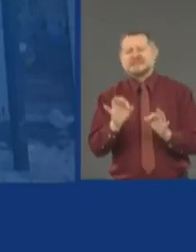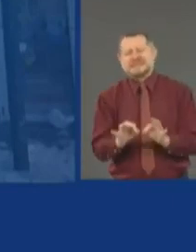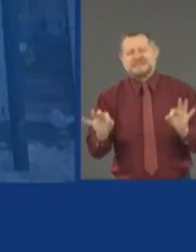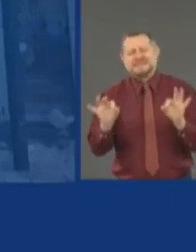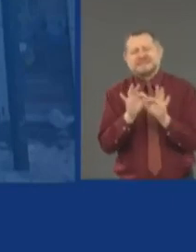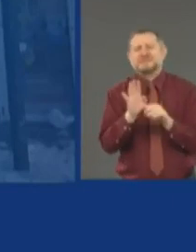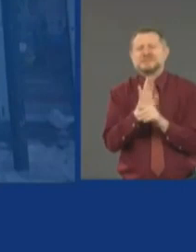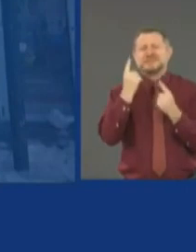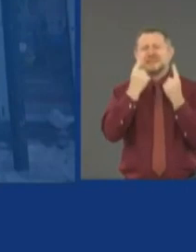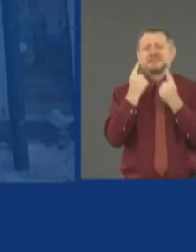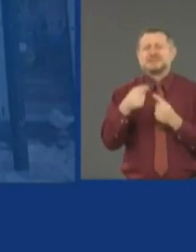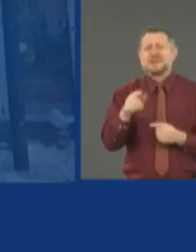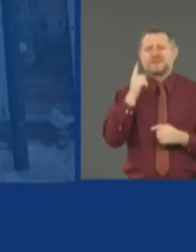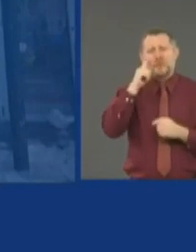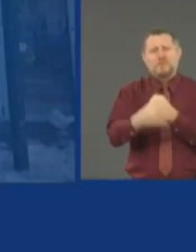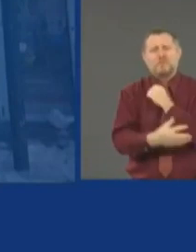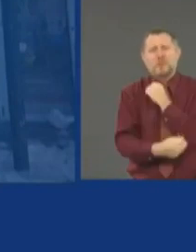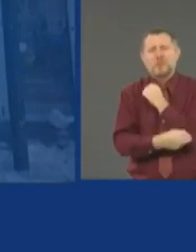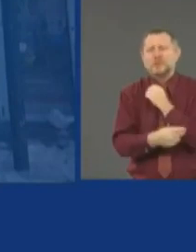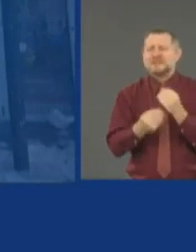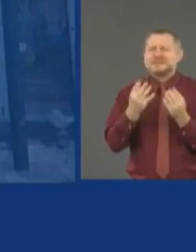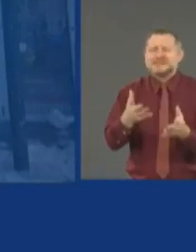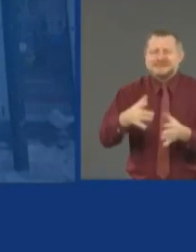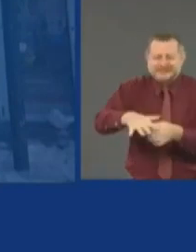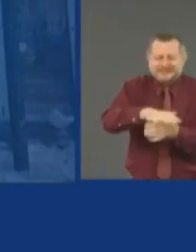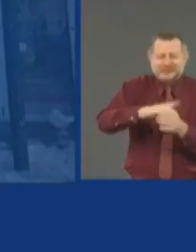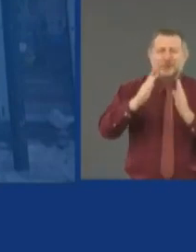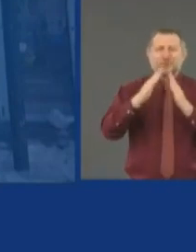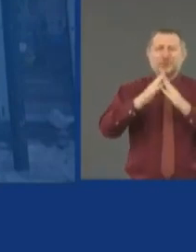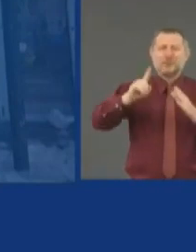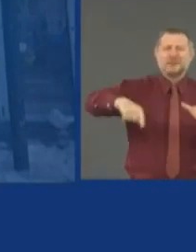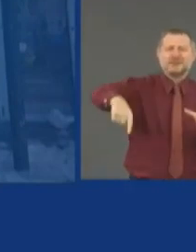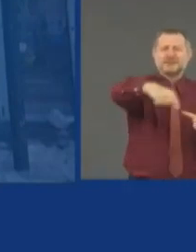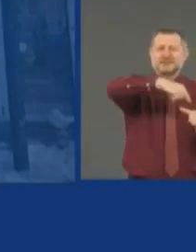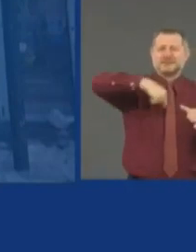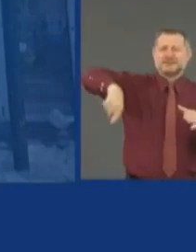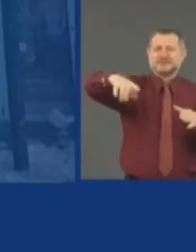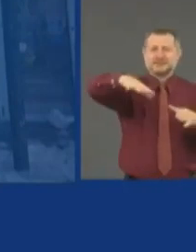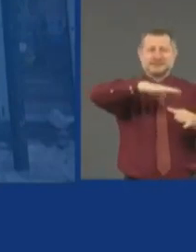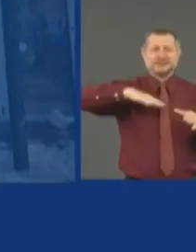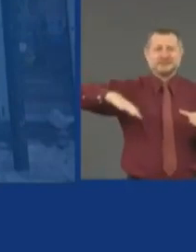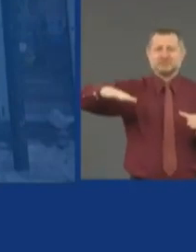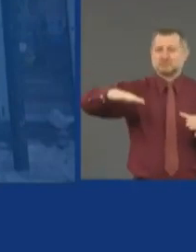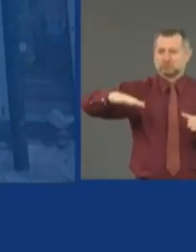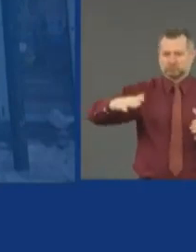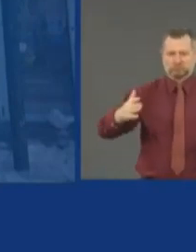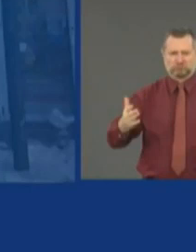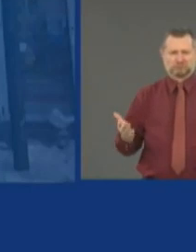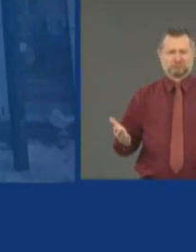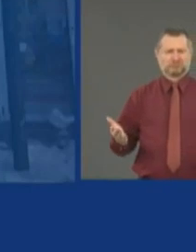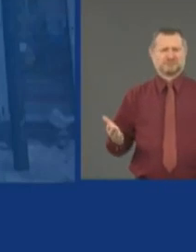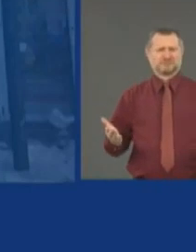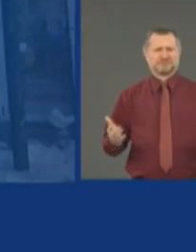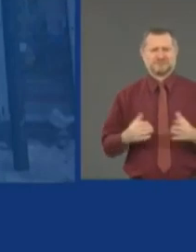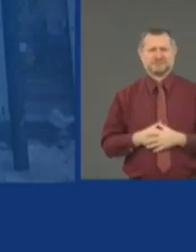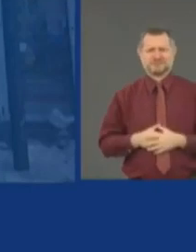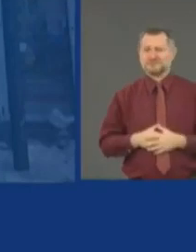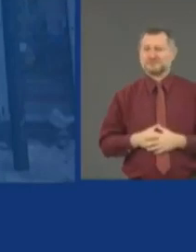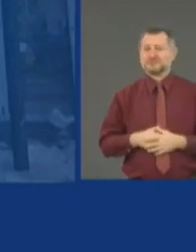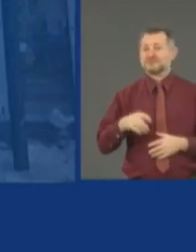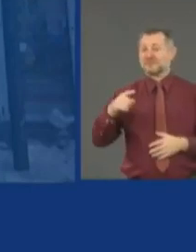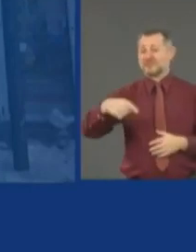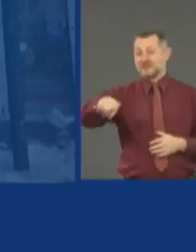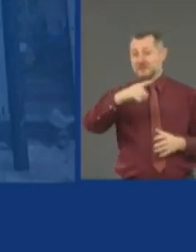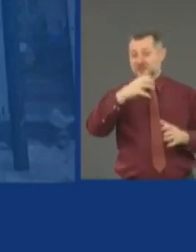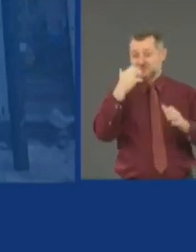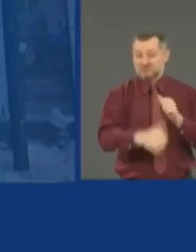poorest communities in those locales. And they looted mom and pop stores